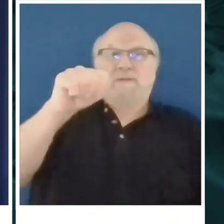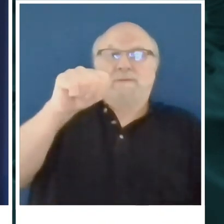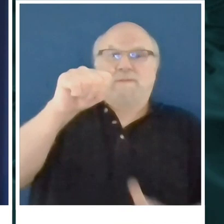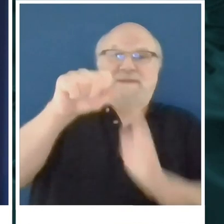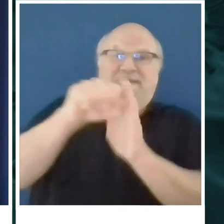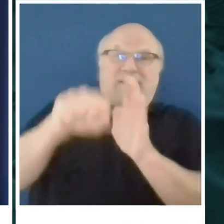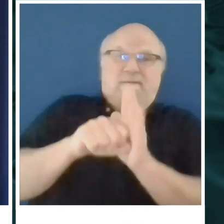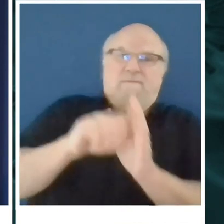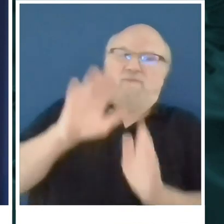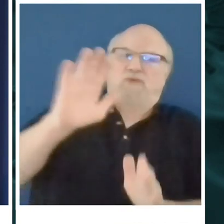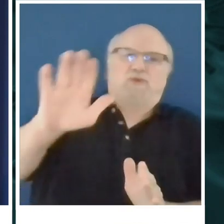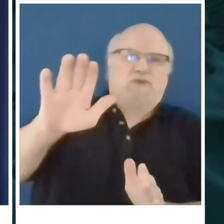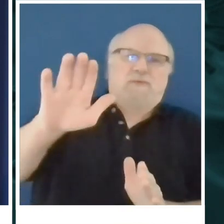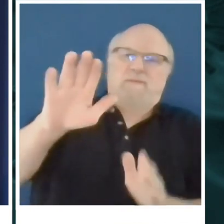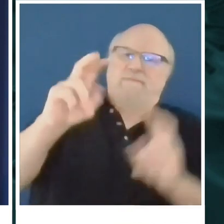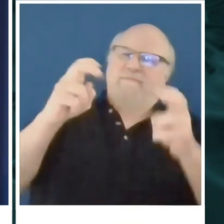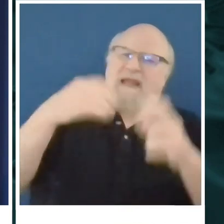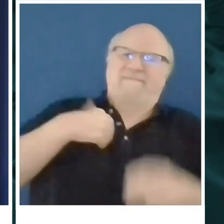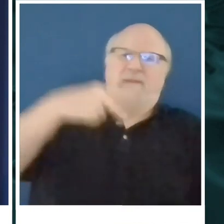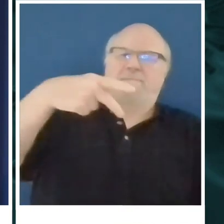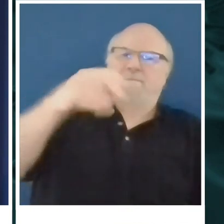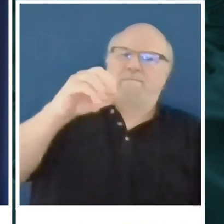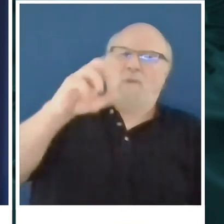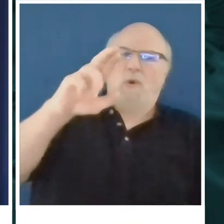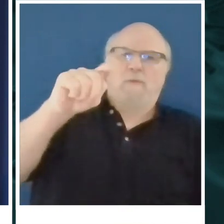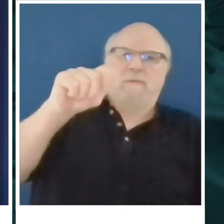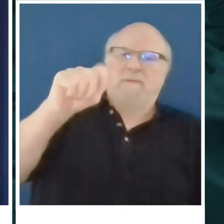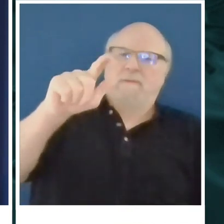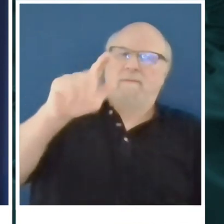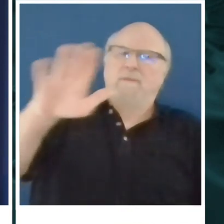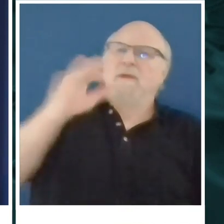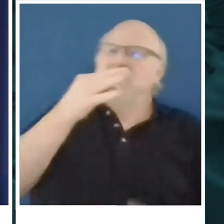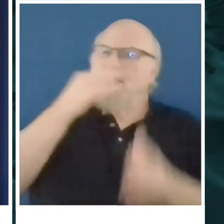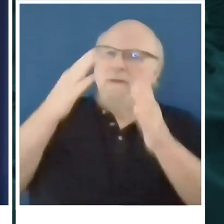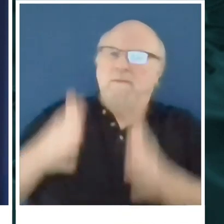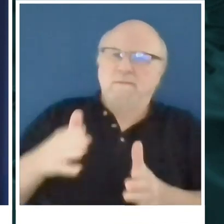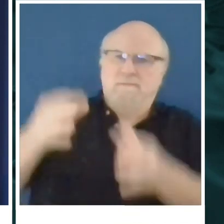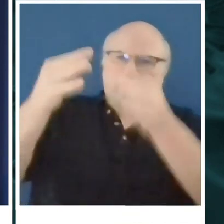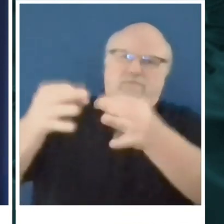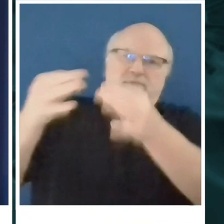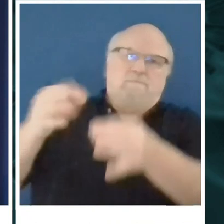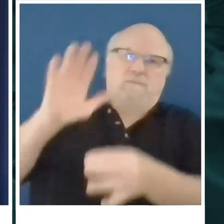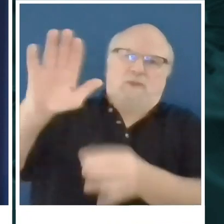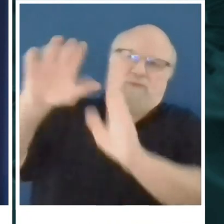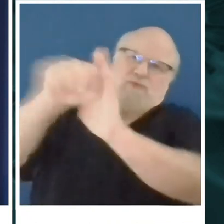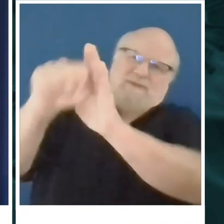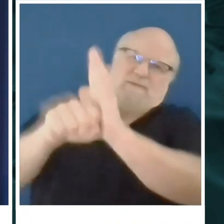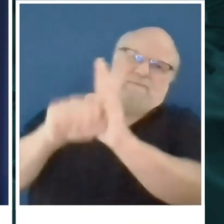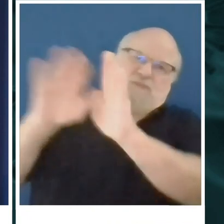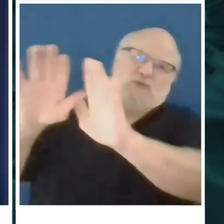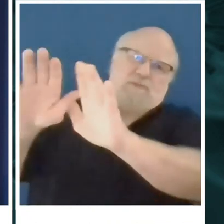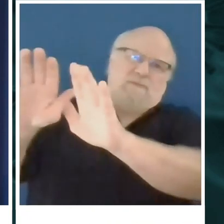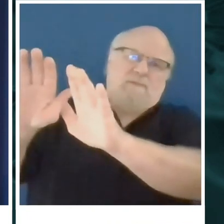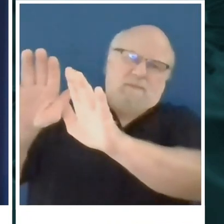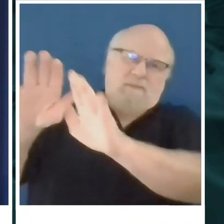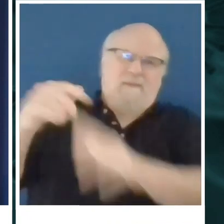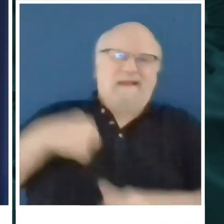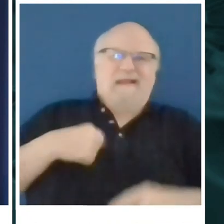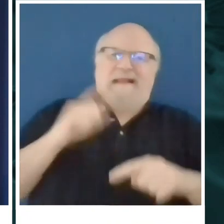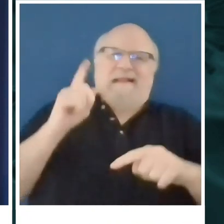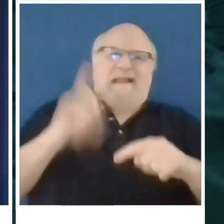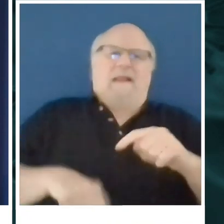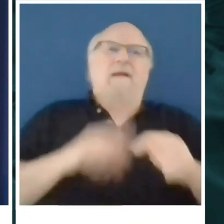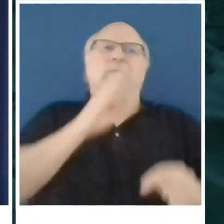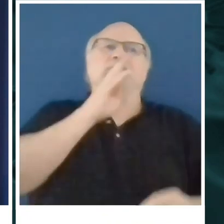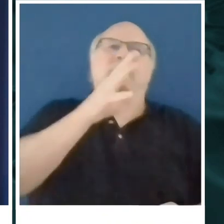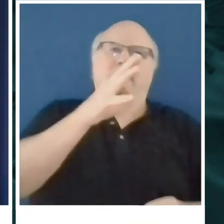to their health experts, and they're making decisions based on information they have. So I can't speak to that. What I can